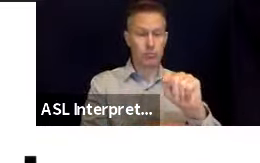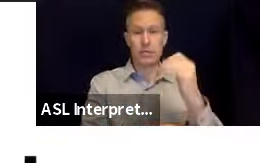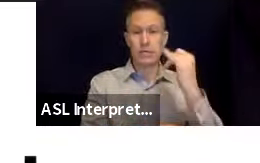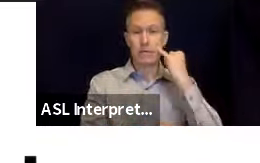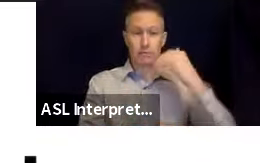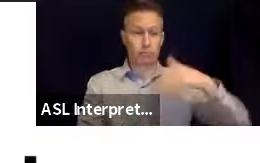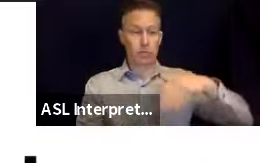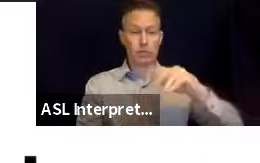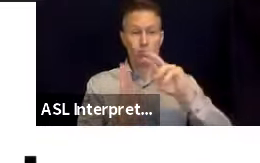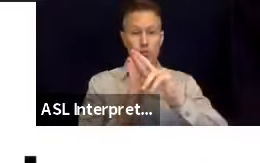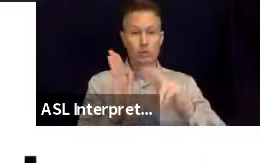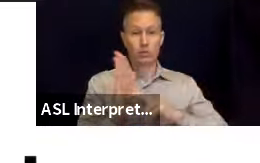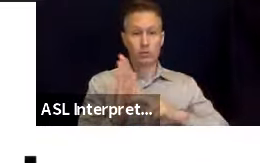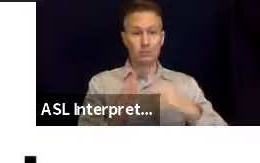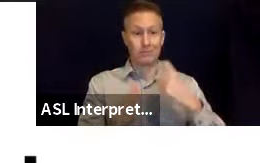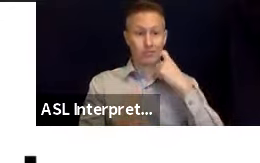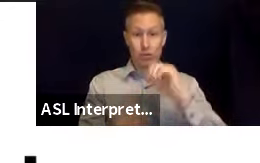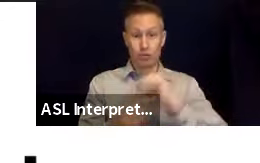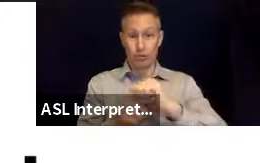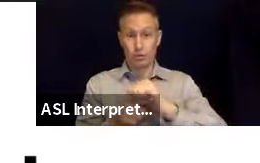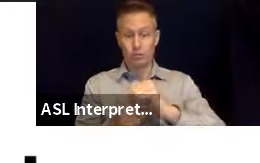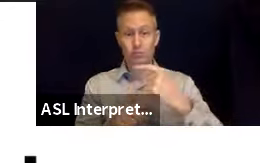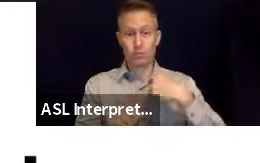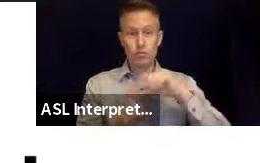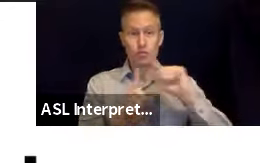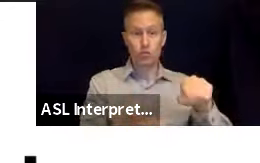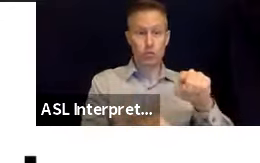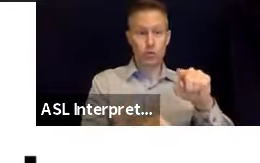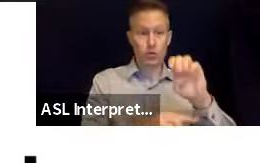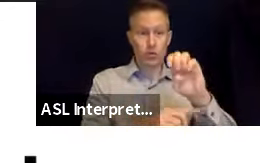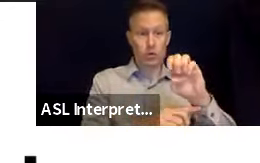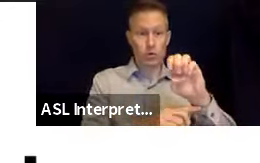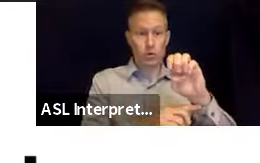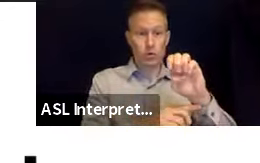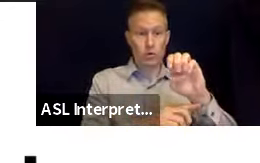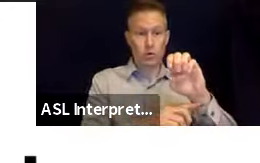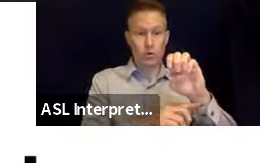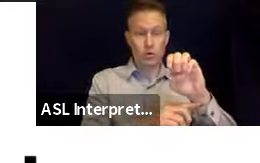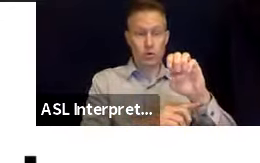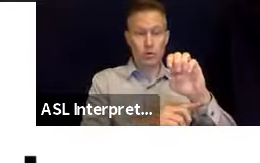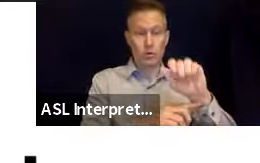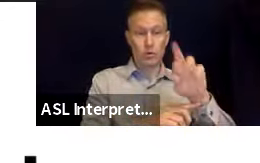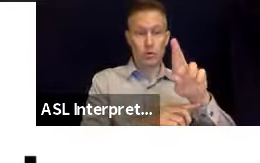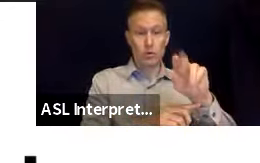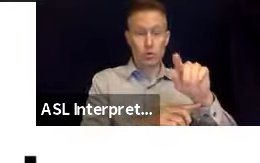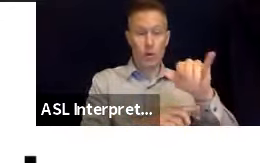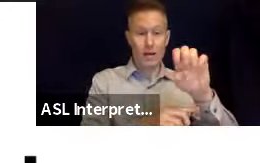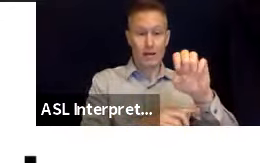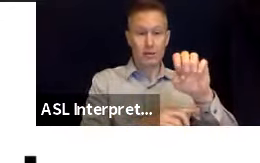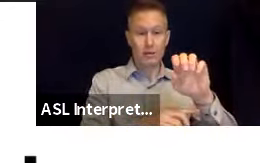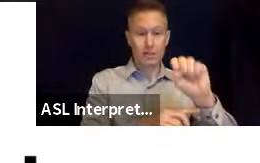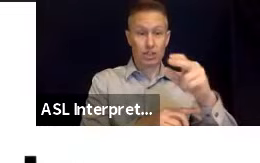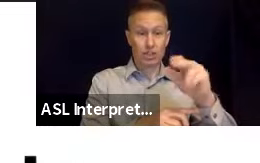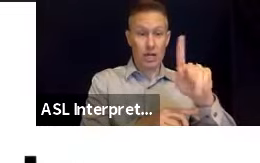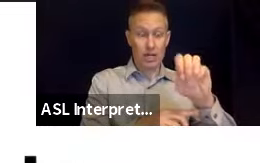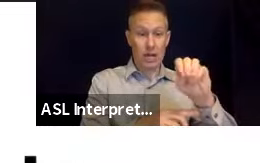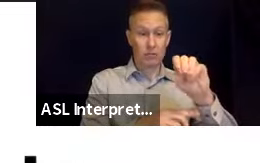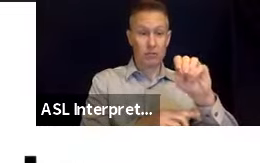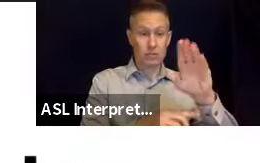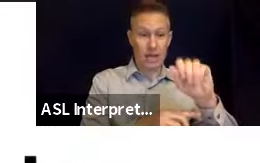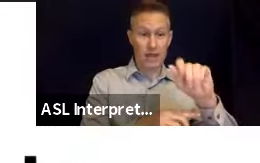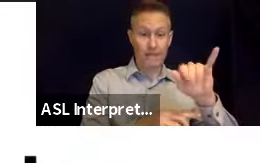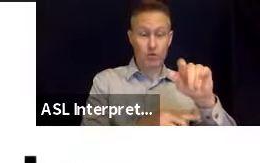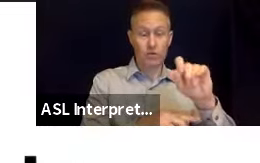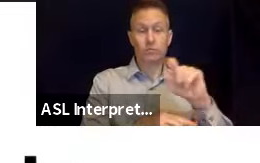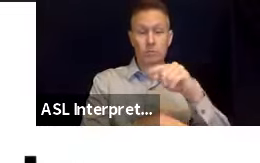an earthquake drill do go to shakeout.org slash California and register you as an individual or others that you were with, or